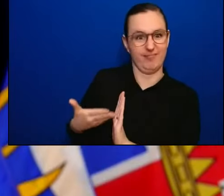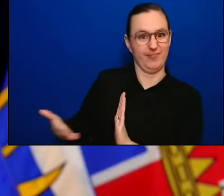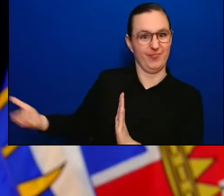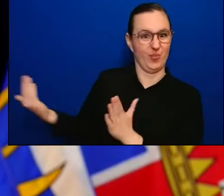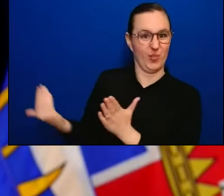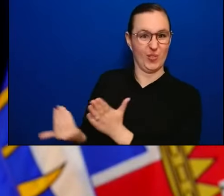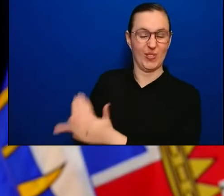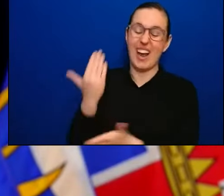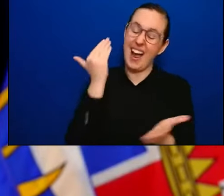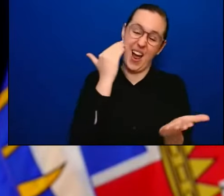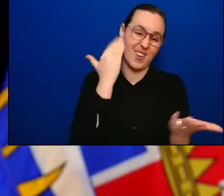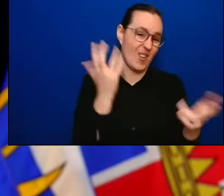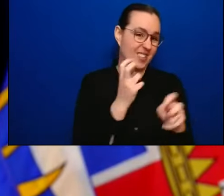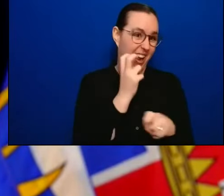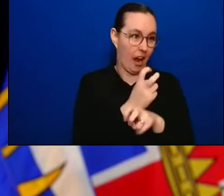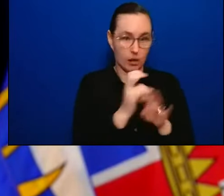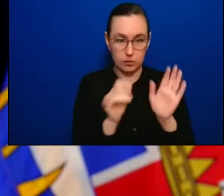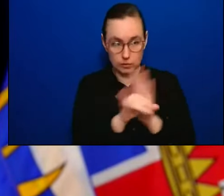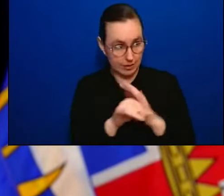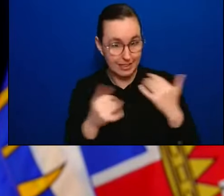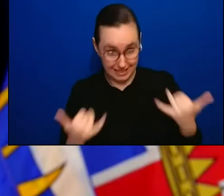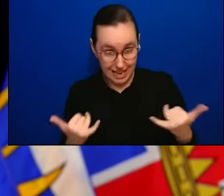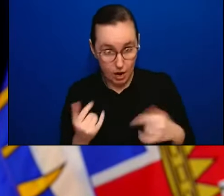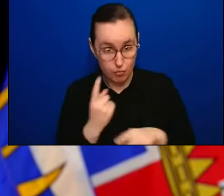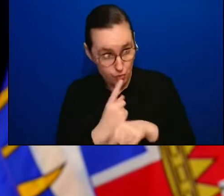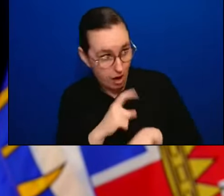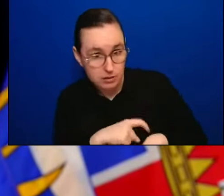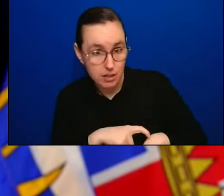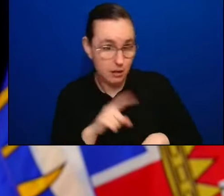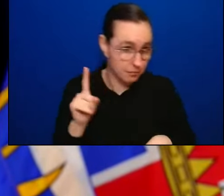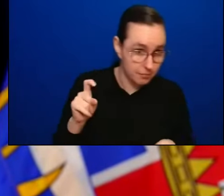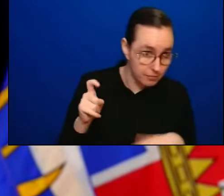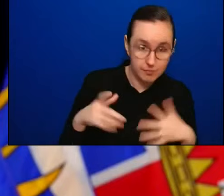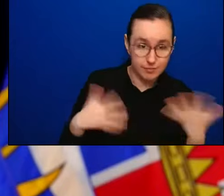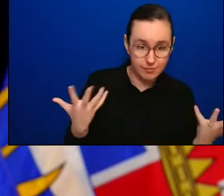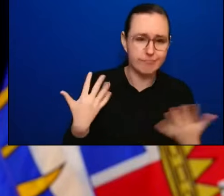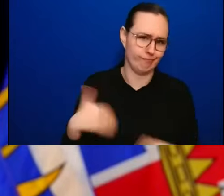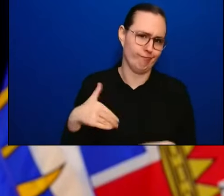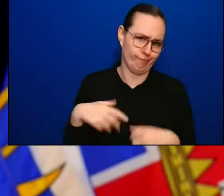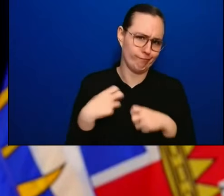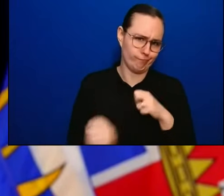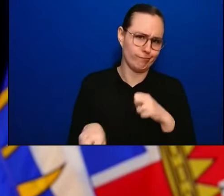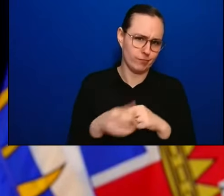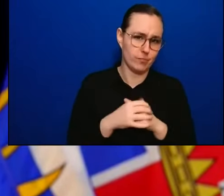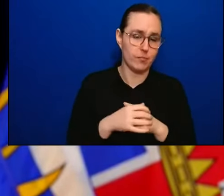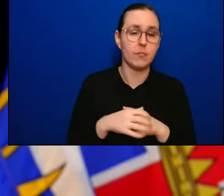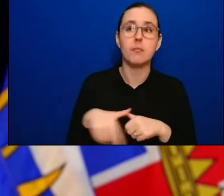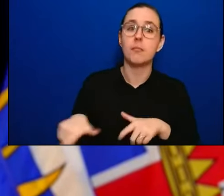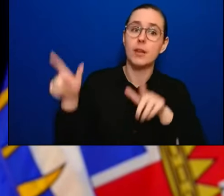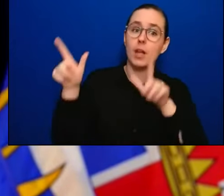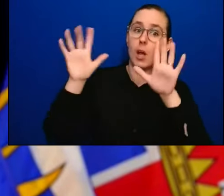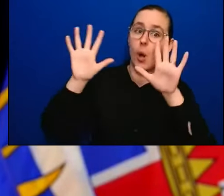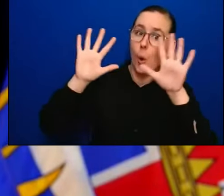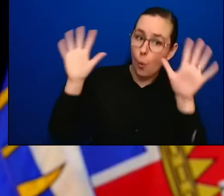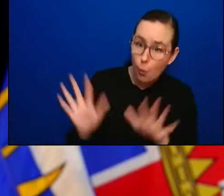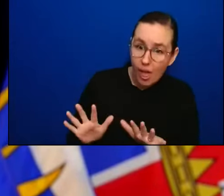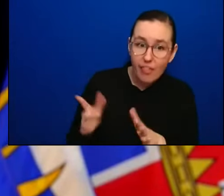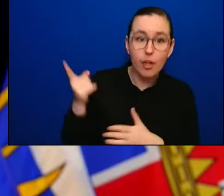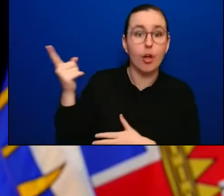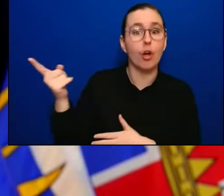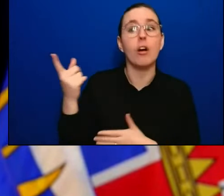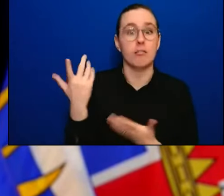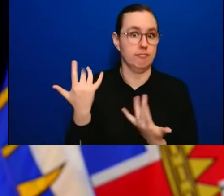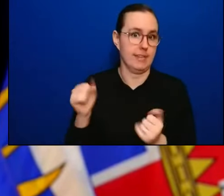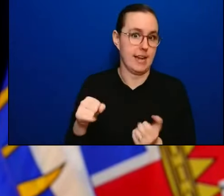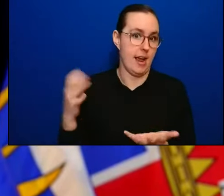as well where we're moving into summer. We're doing more things outside. There's more opportunities for people to have those safe interactions.